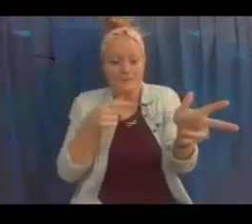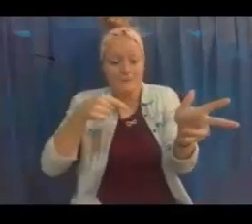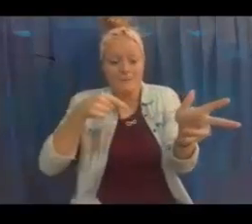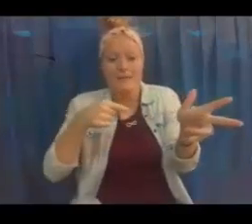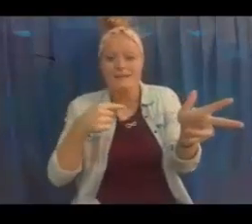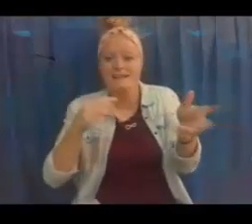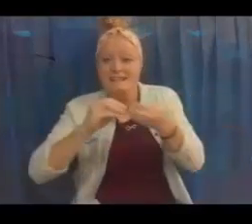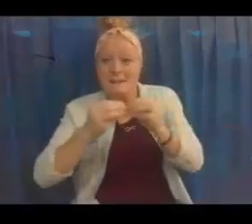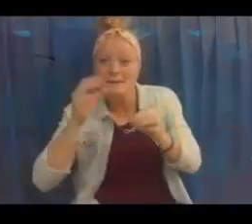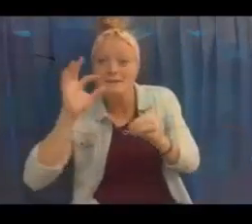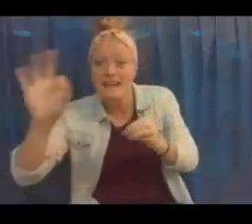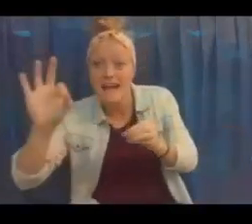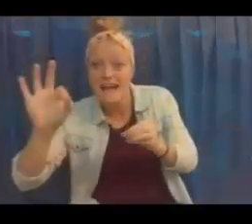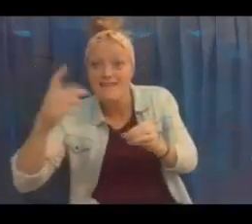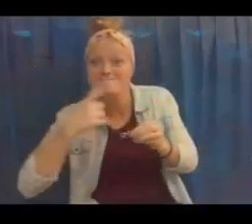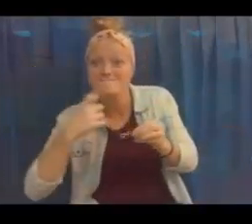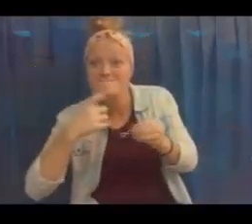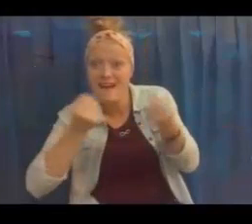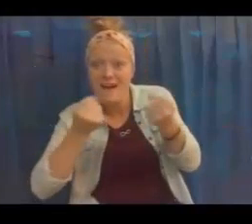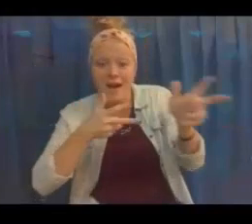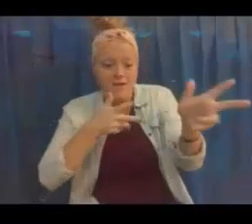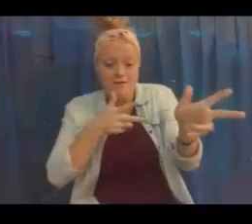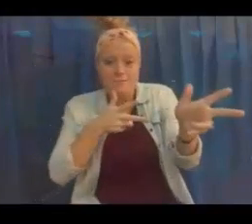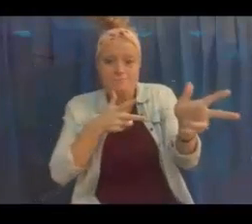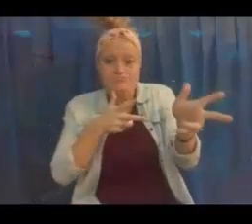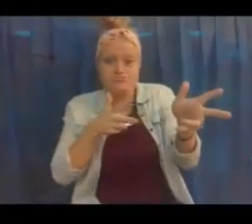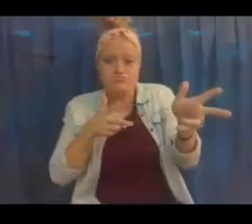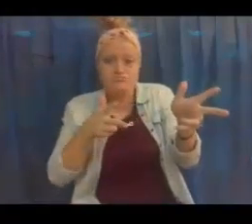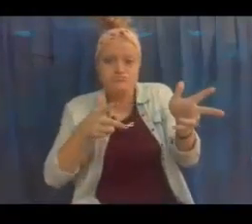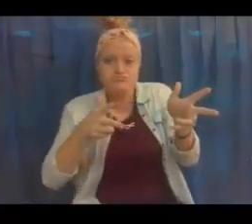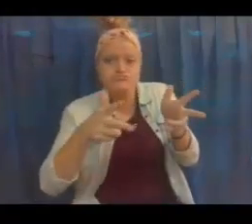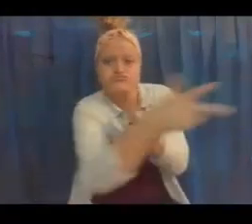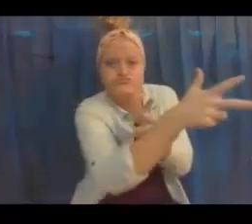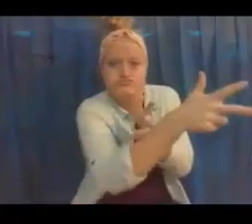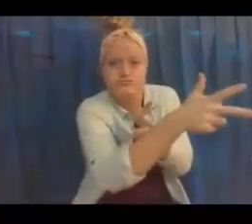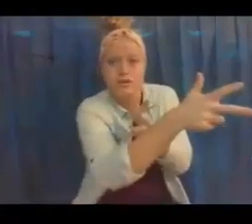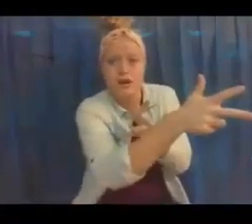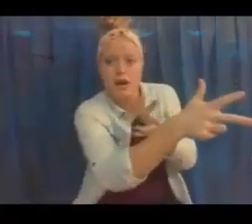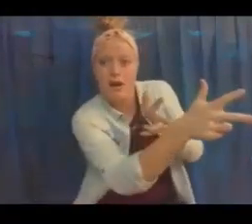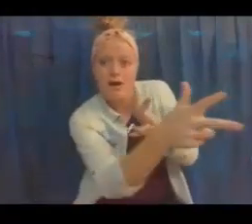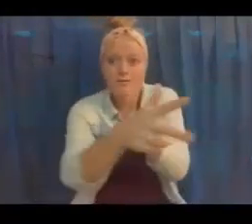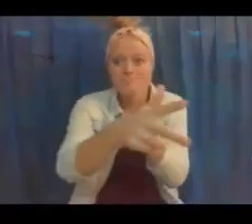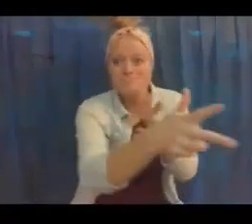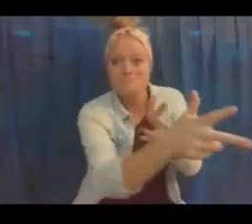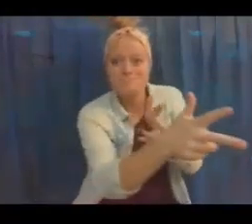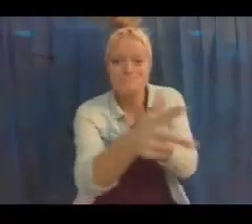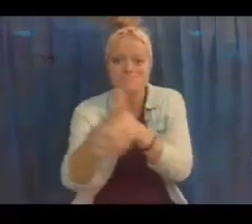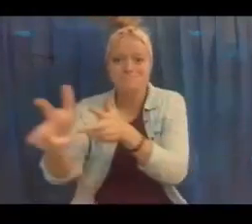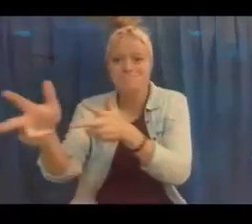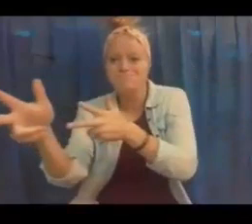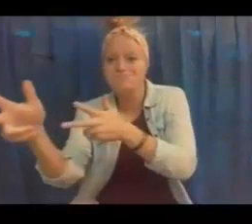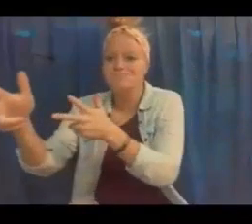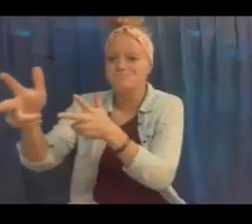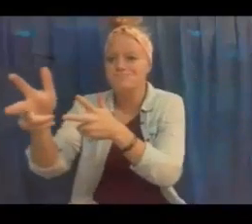pass each other. And the red car number nine, Casey's car, passed the others.